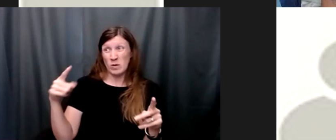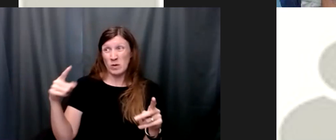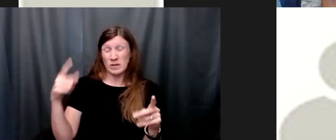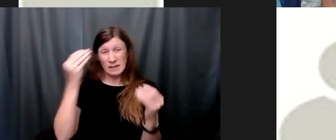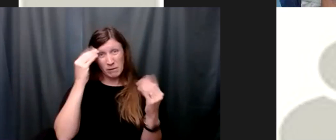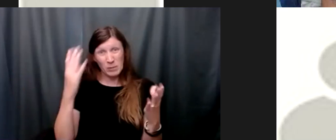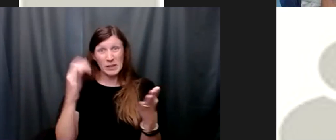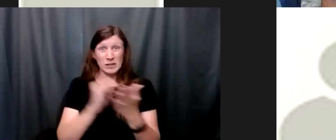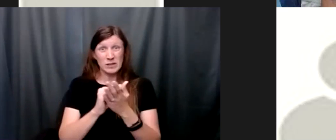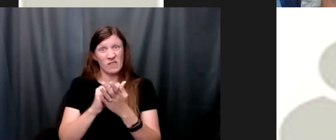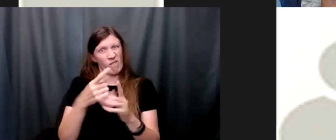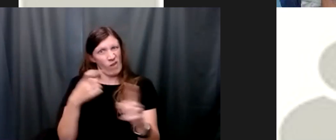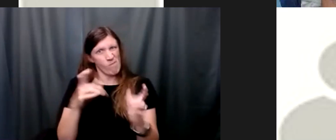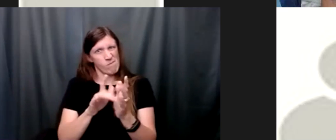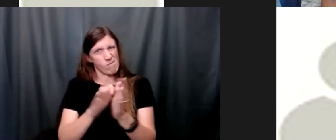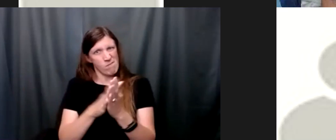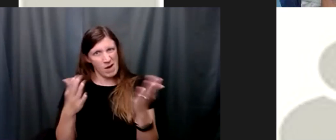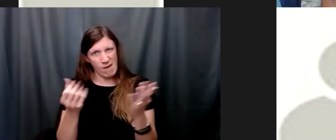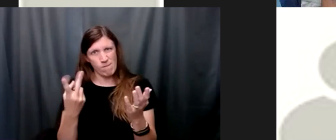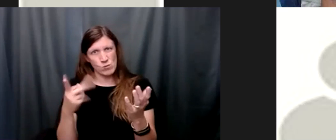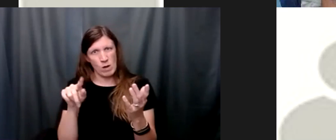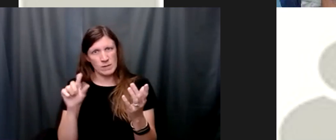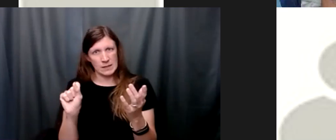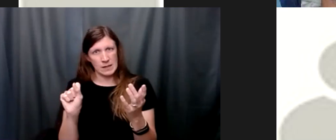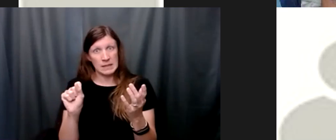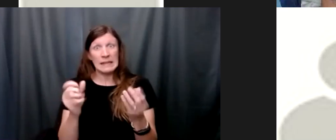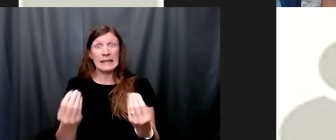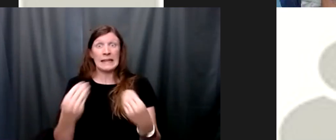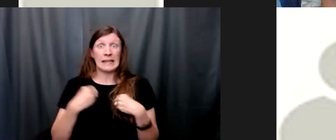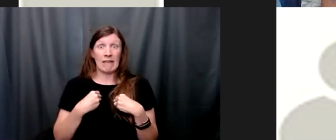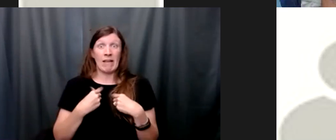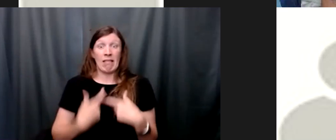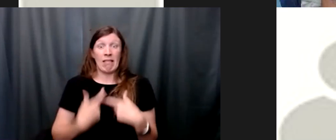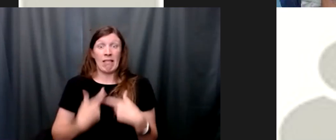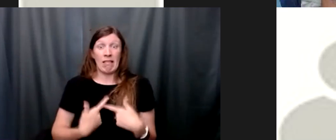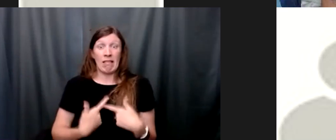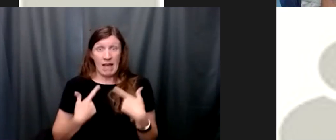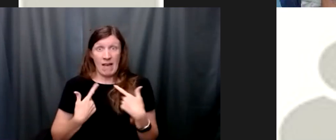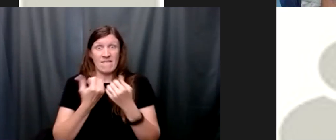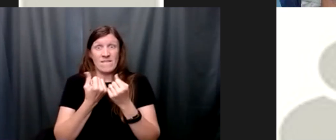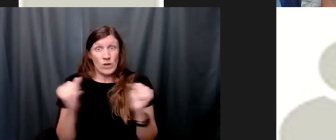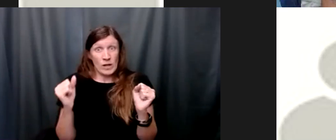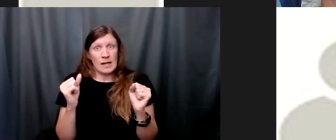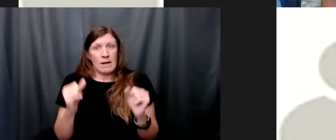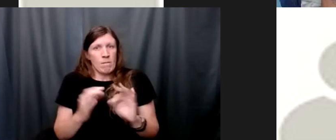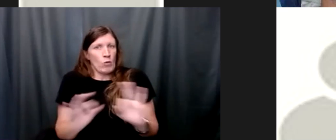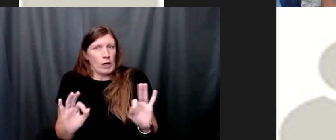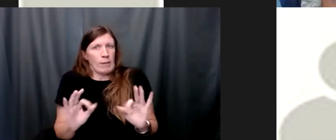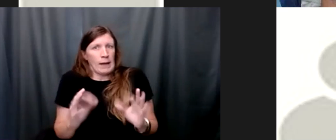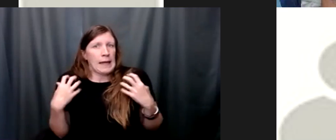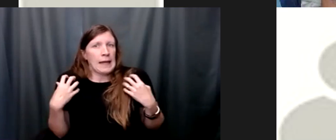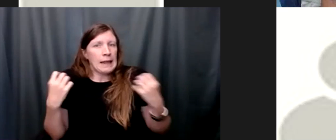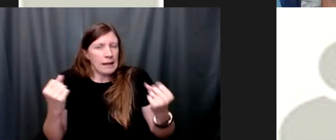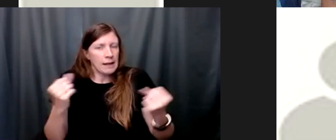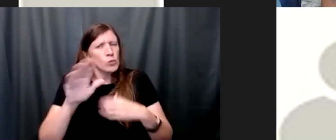life and freedom and healing to all of us there may be something in your life